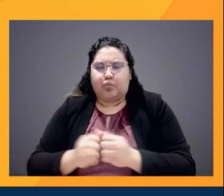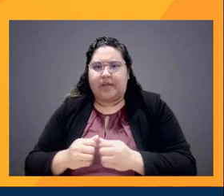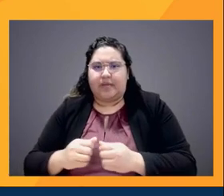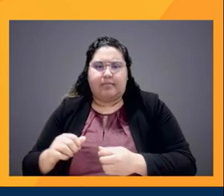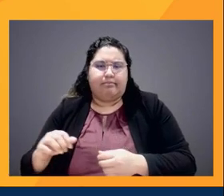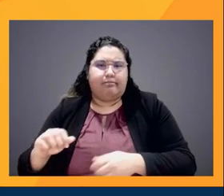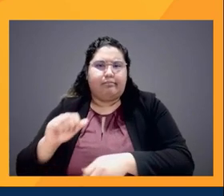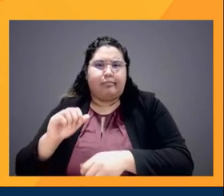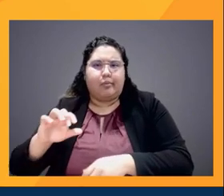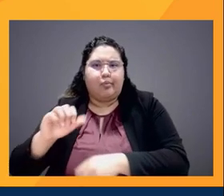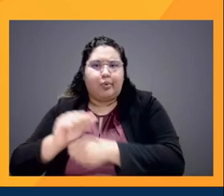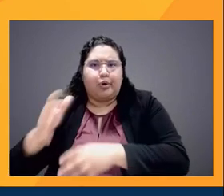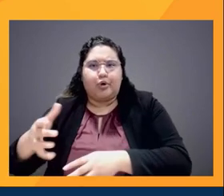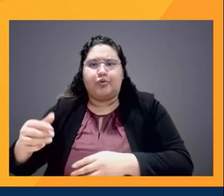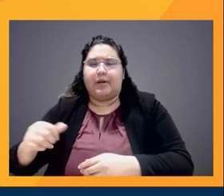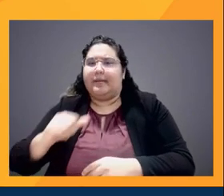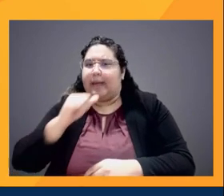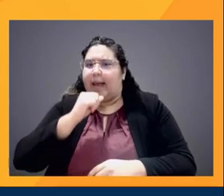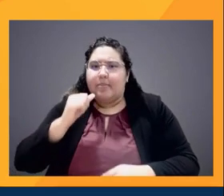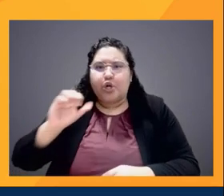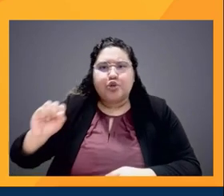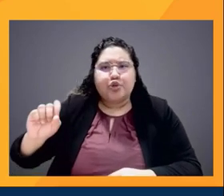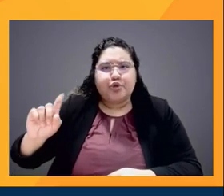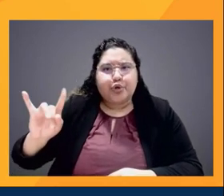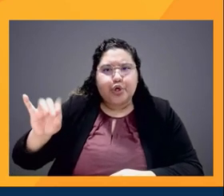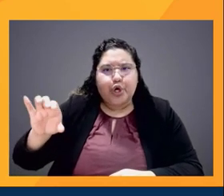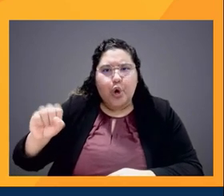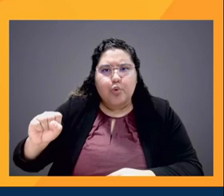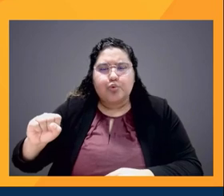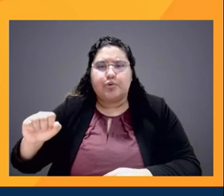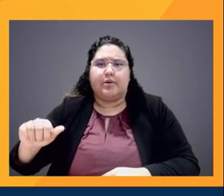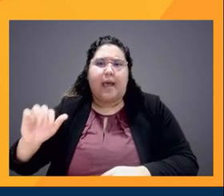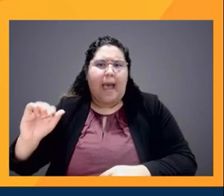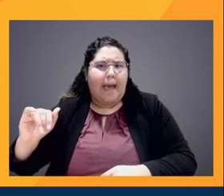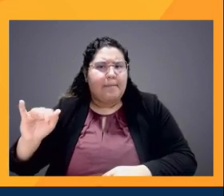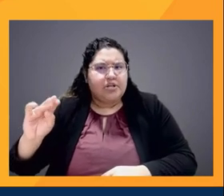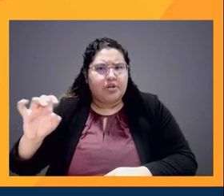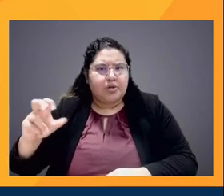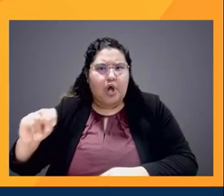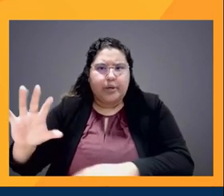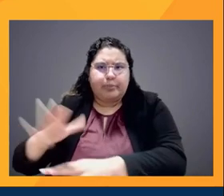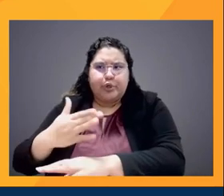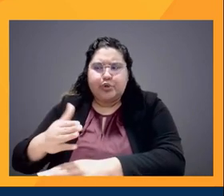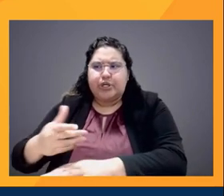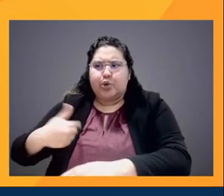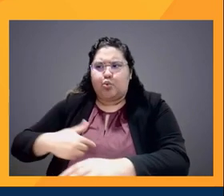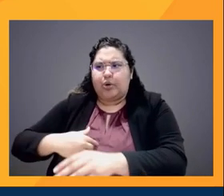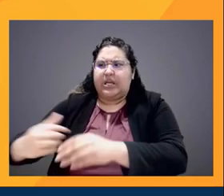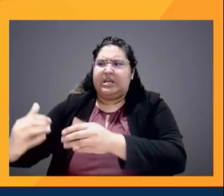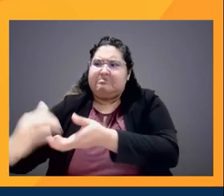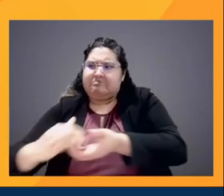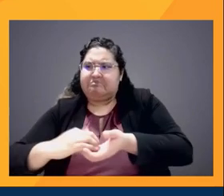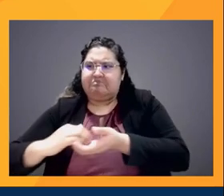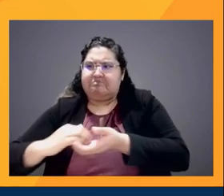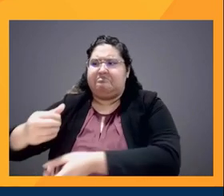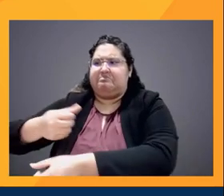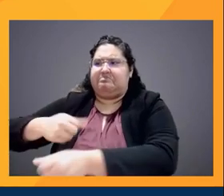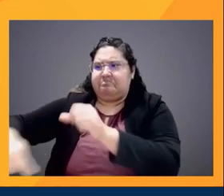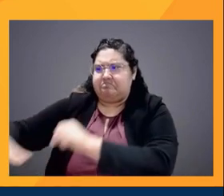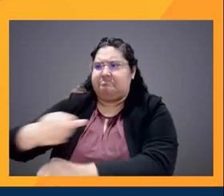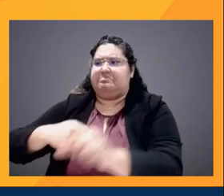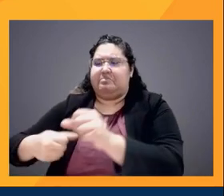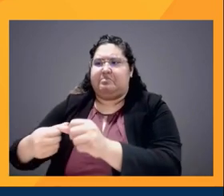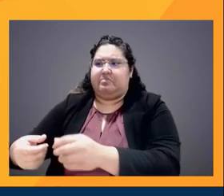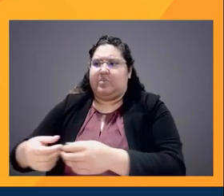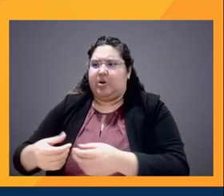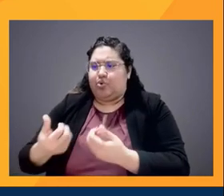Amazon Studios and Amazon Music. And we do source content and ideas from each other and try to make cohesive 360 approaches to